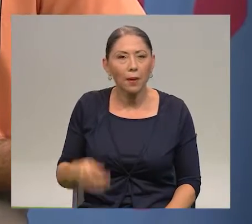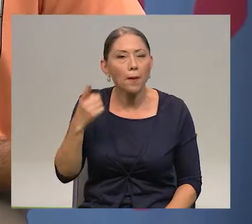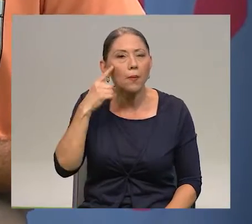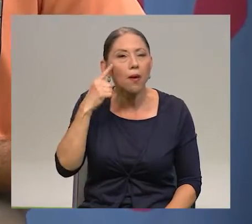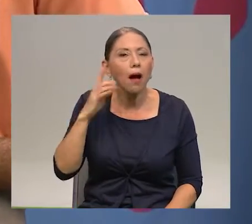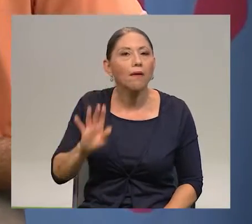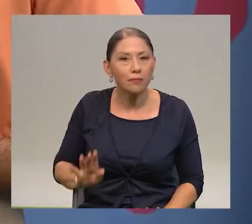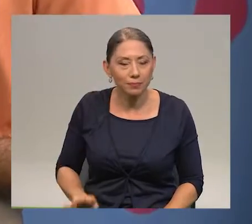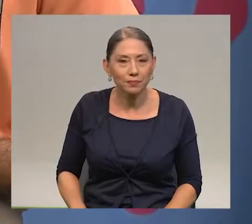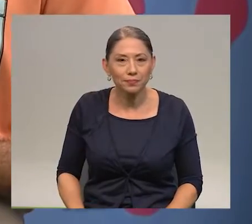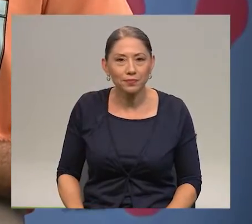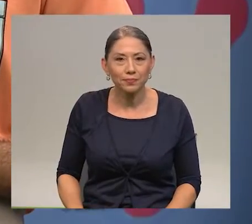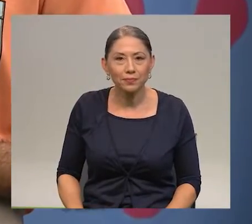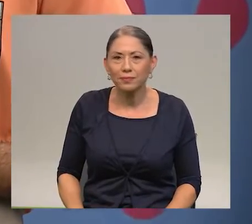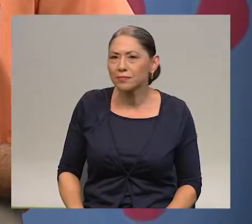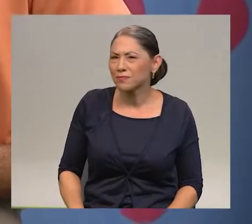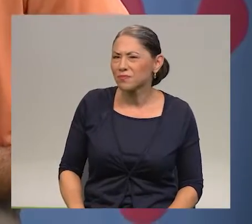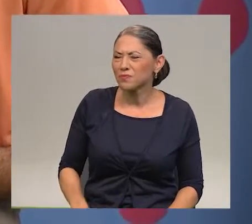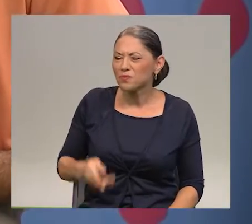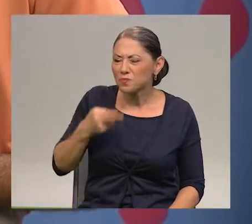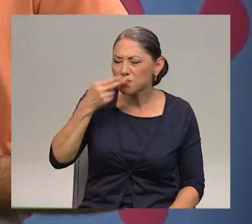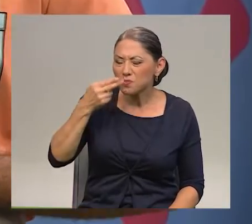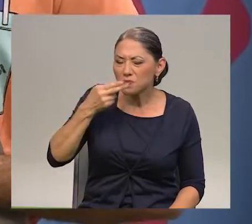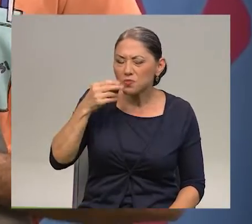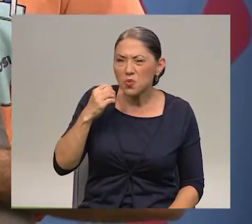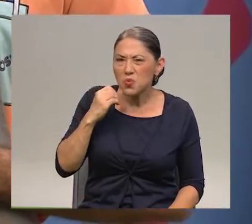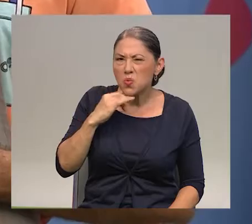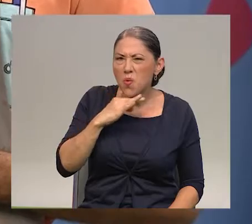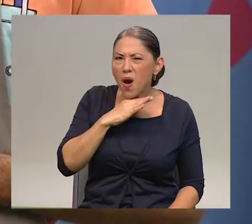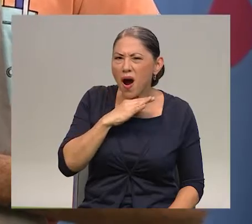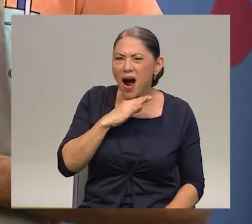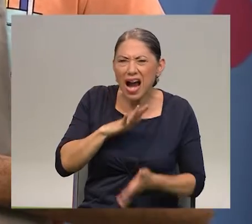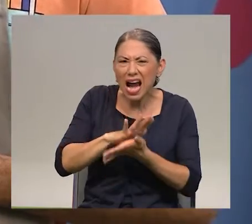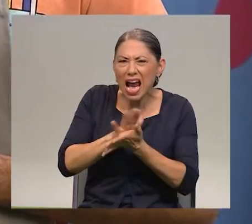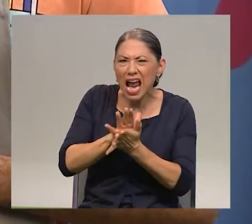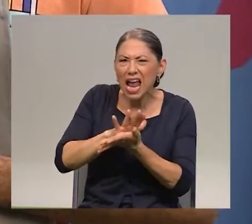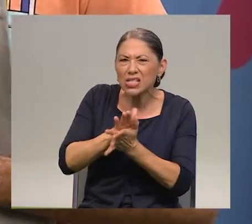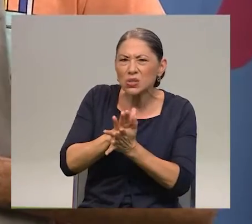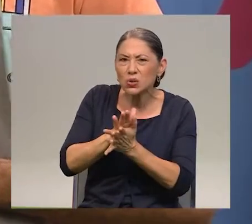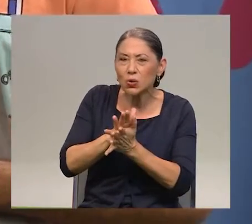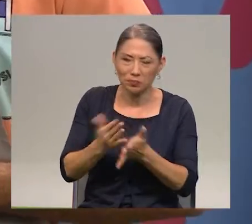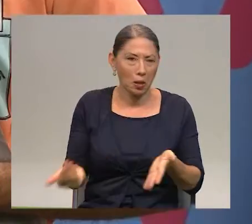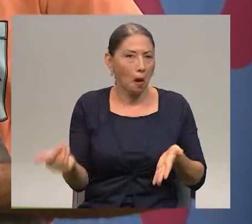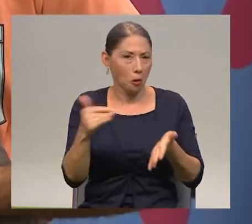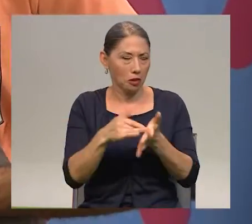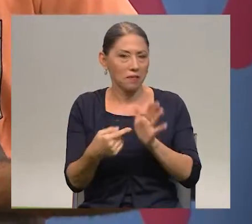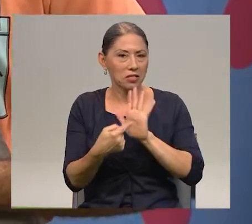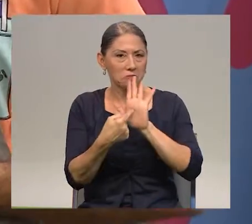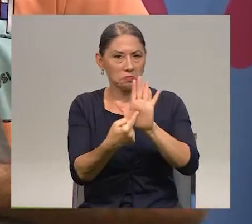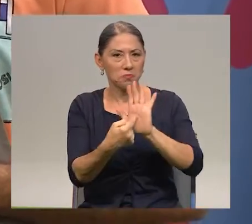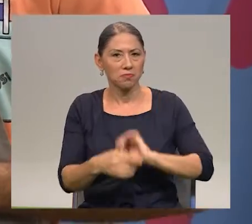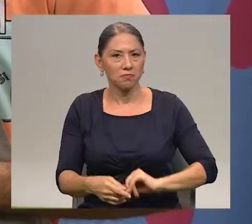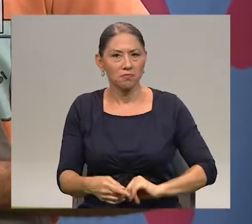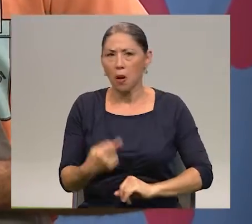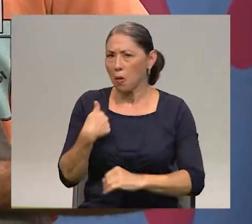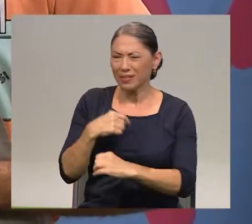I think it smells a little funny. Is it cheese? Another one? I'm not sure.